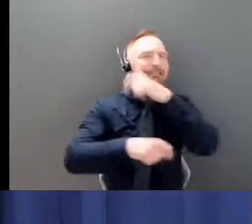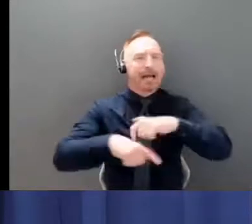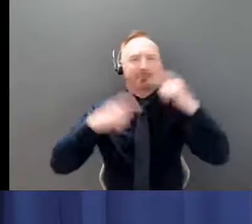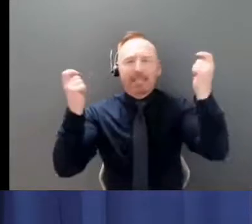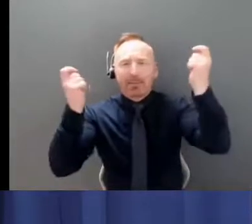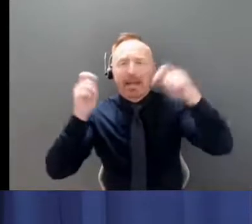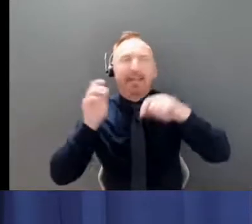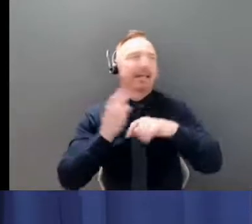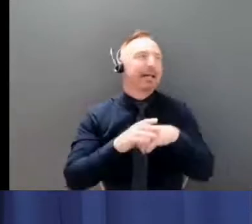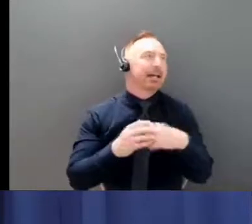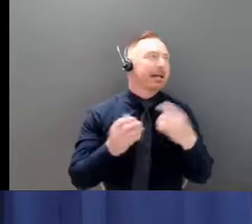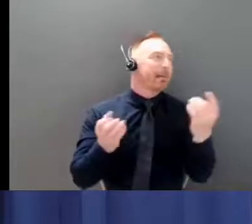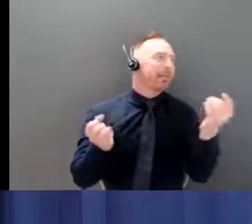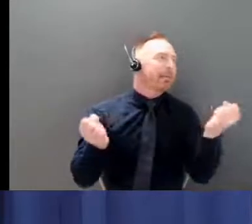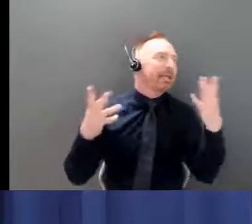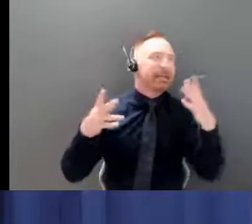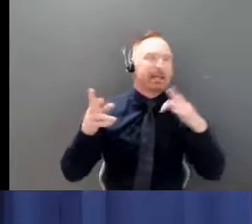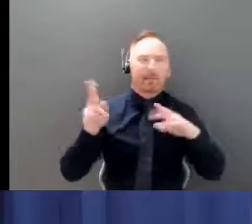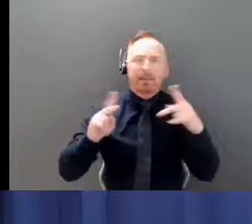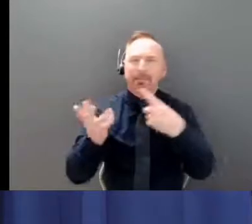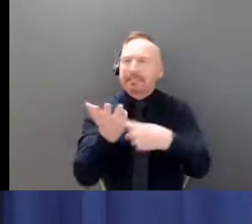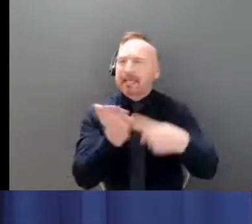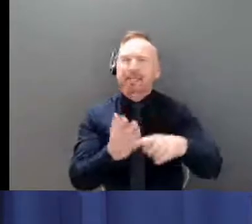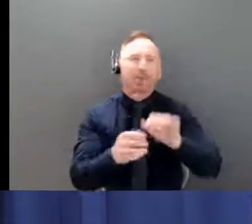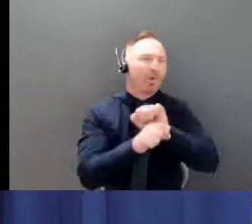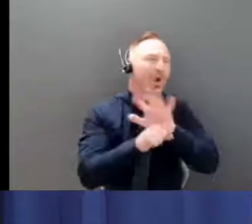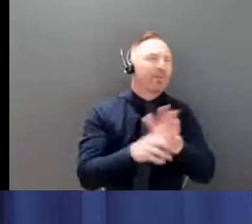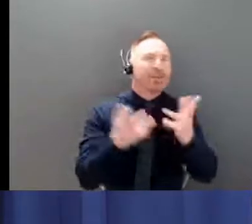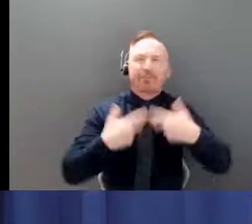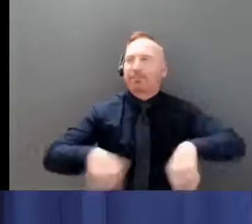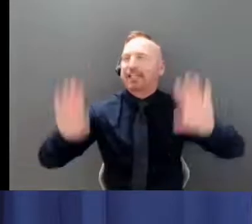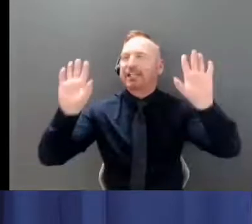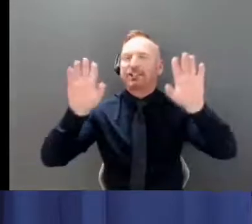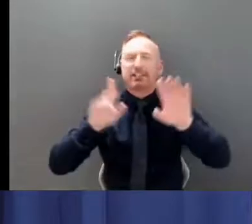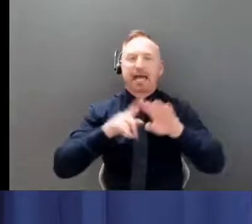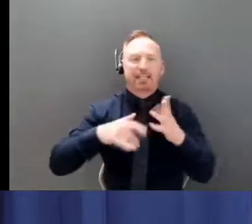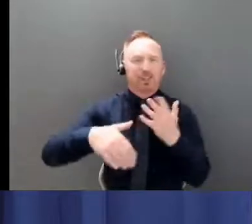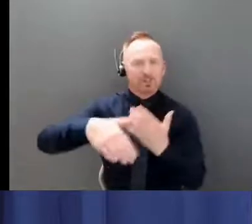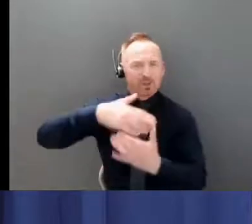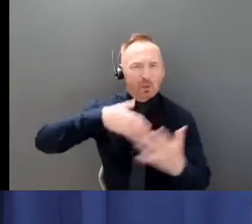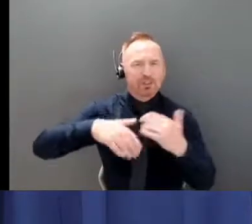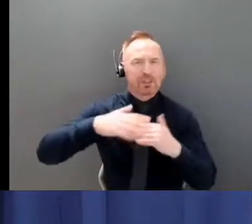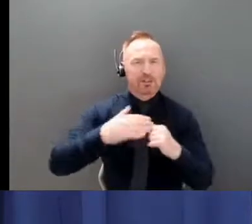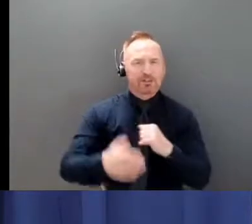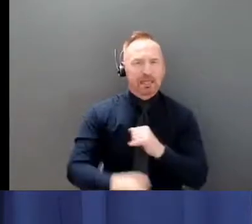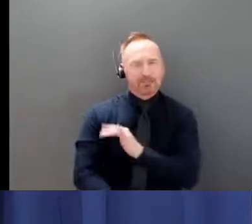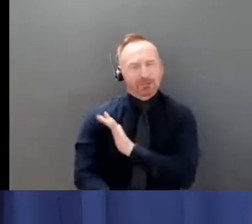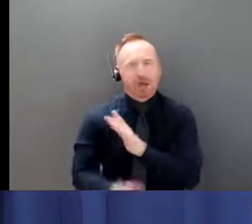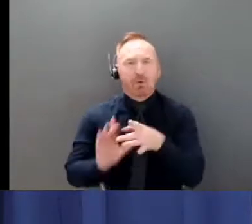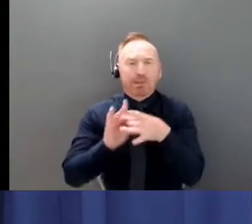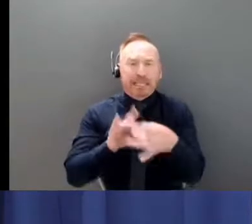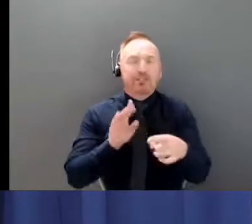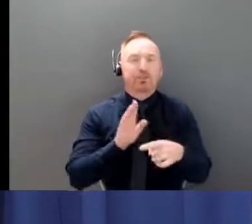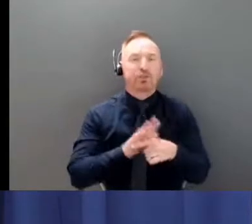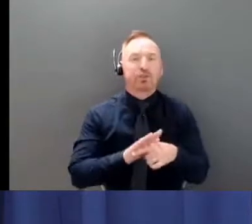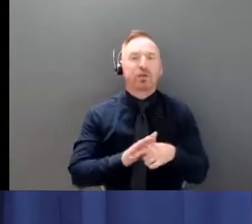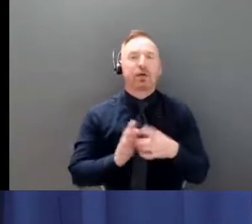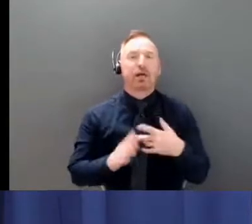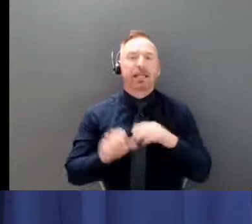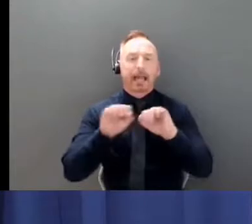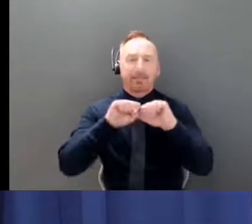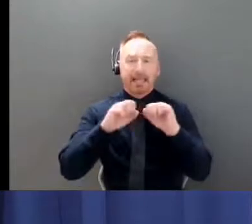line or over and so there's that whole kind of social phenomenon of pandemic fatigue and a need to get together